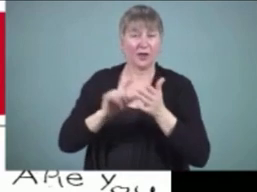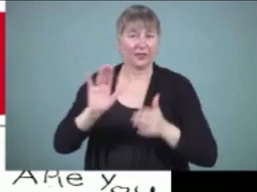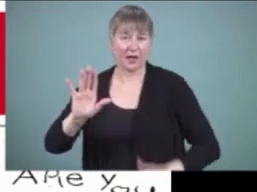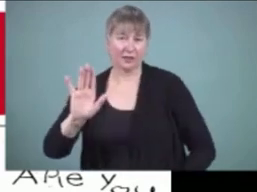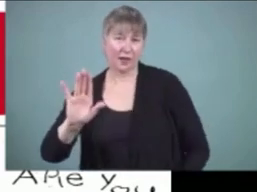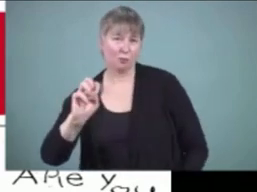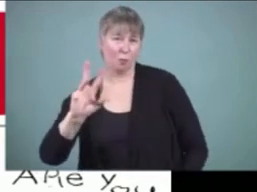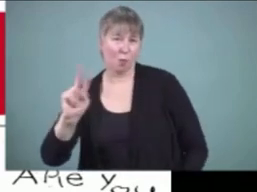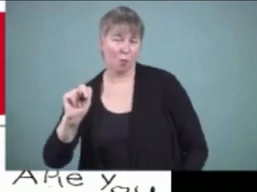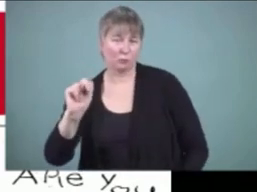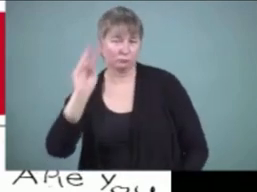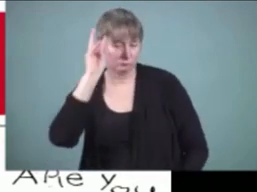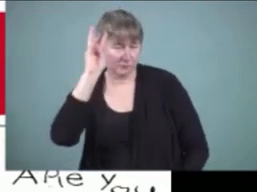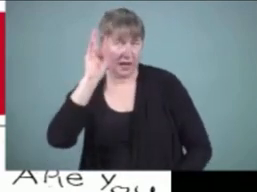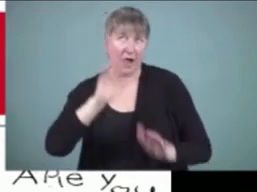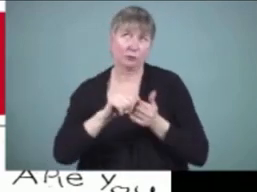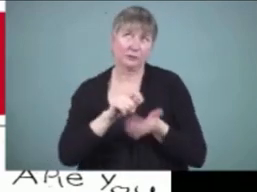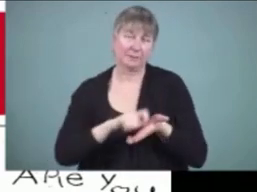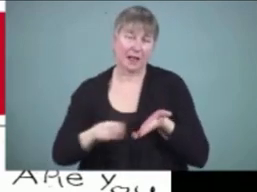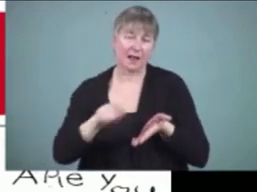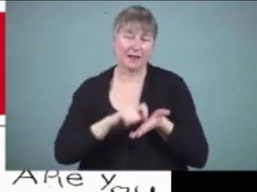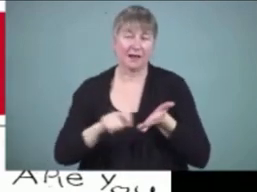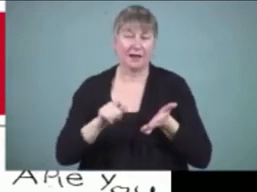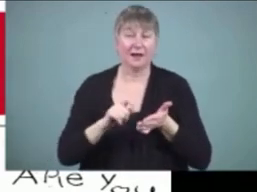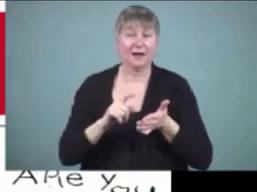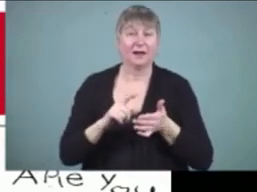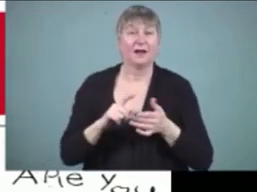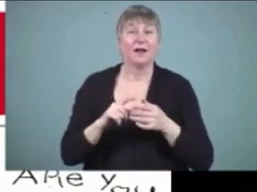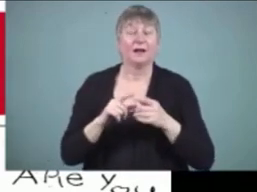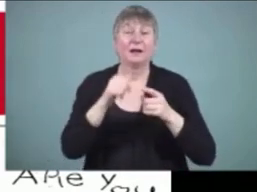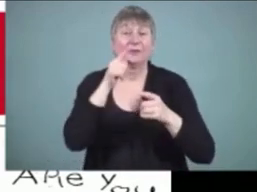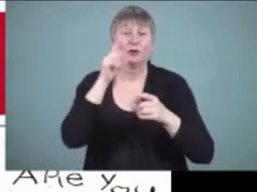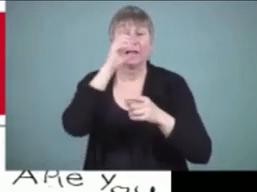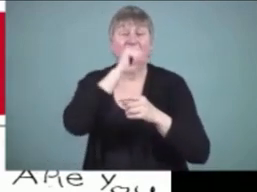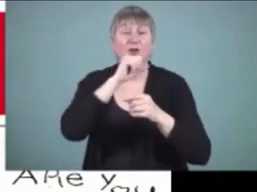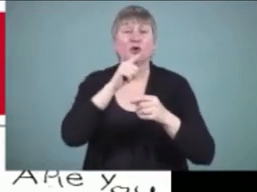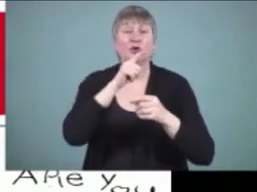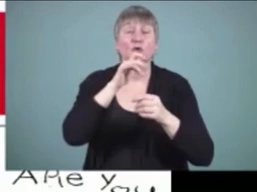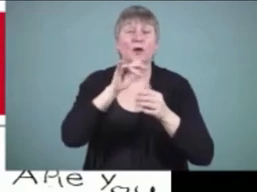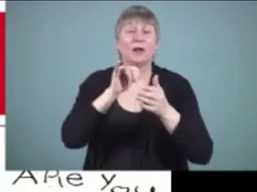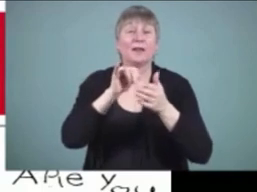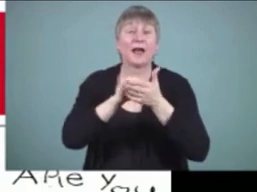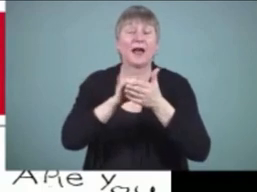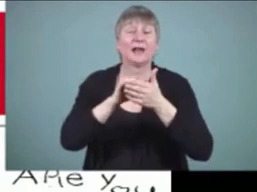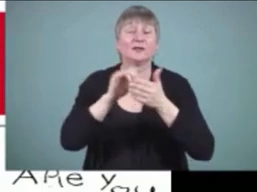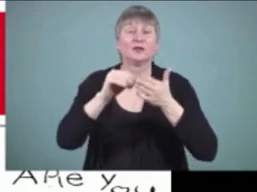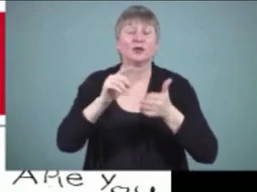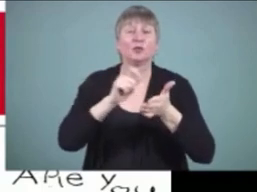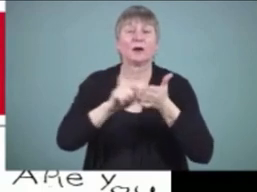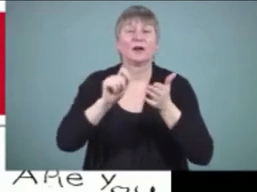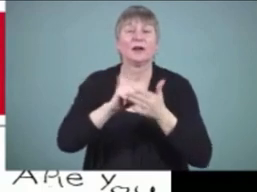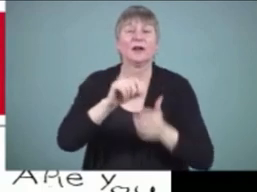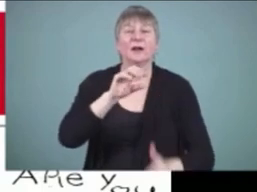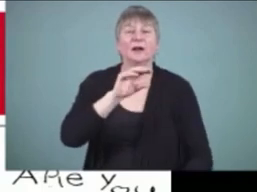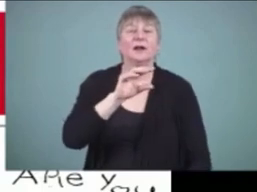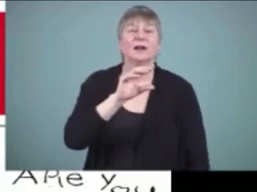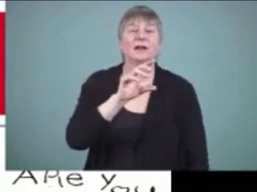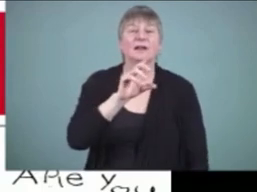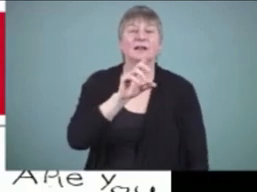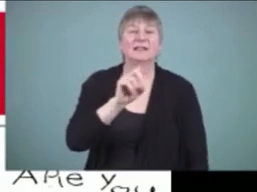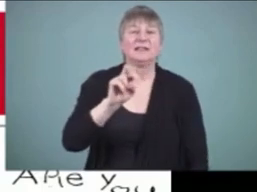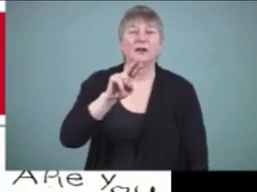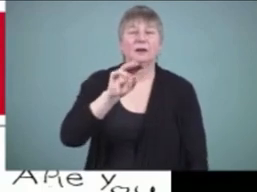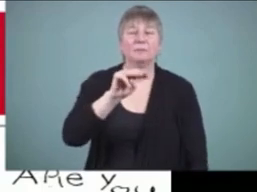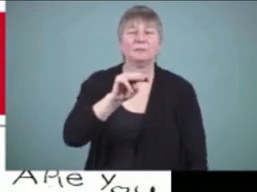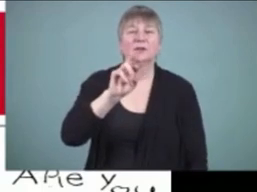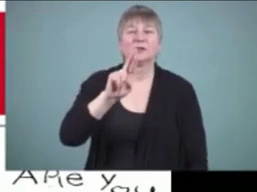but just even at the very beginning of this piece if you can guess who this student is writing to it looks like dear mr ba it's actually